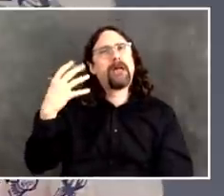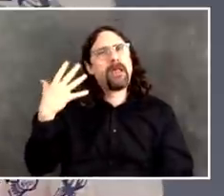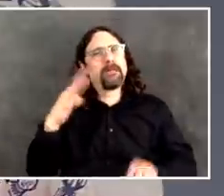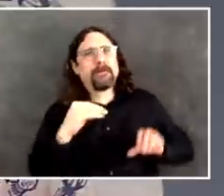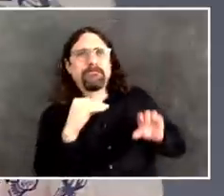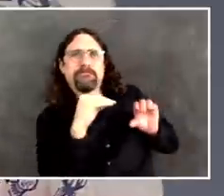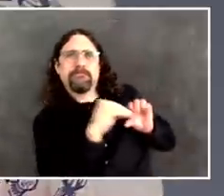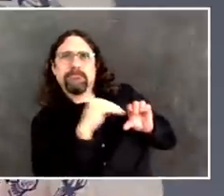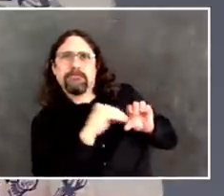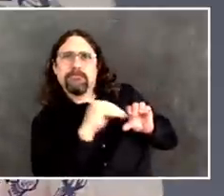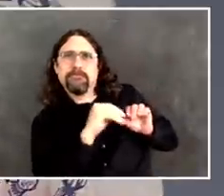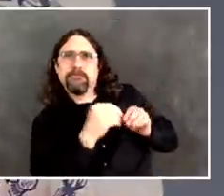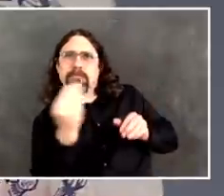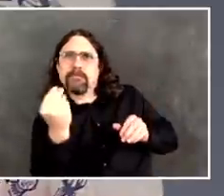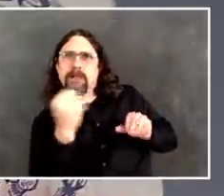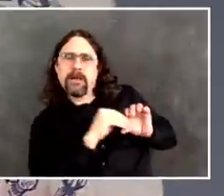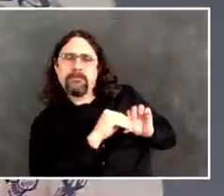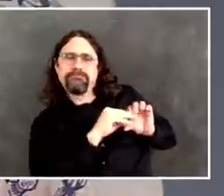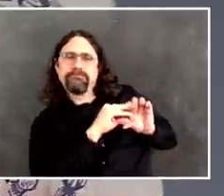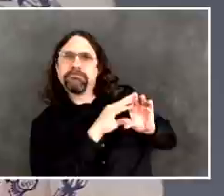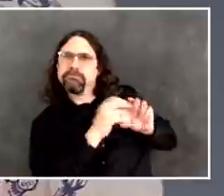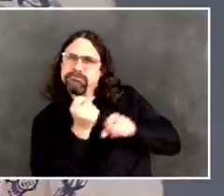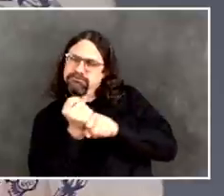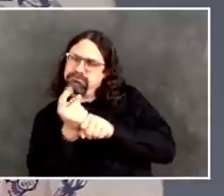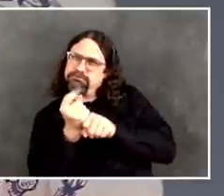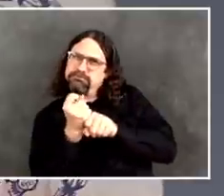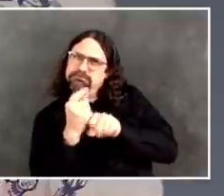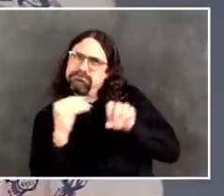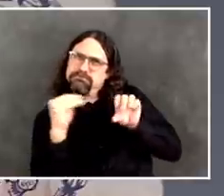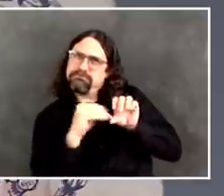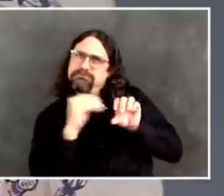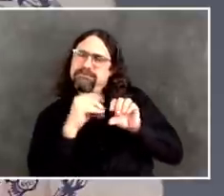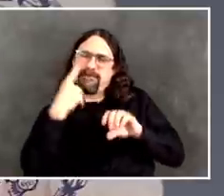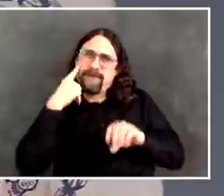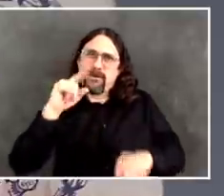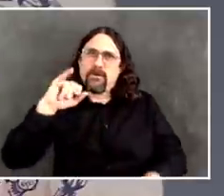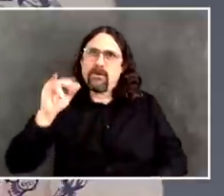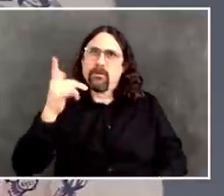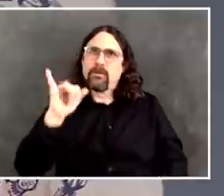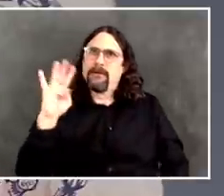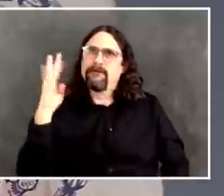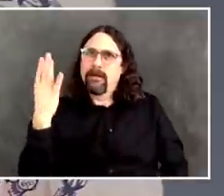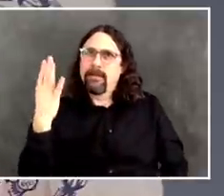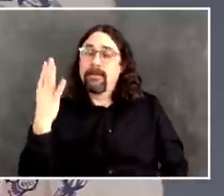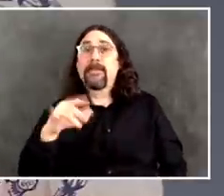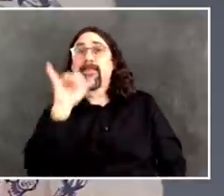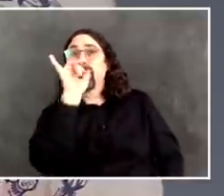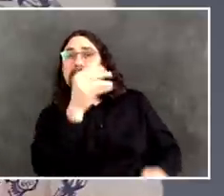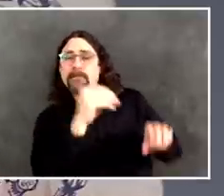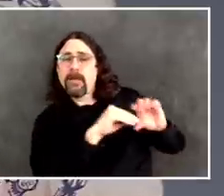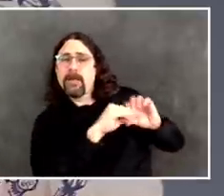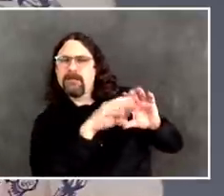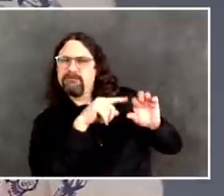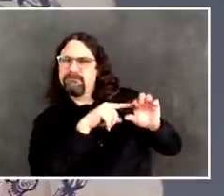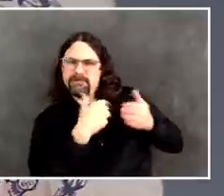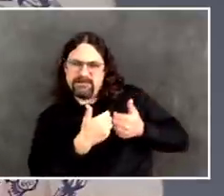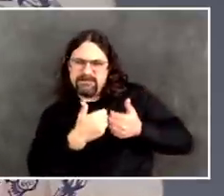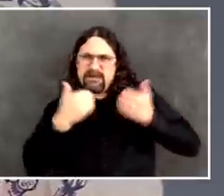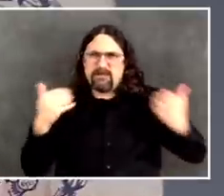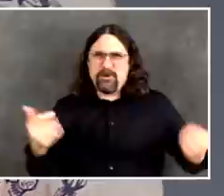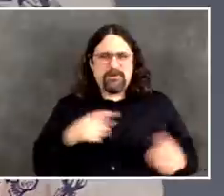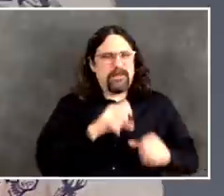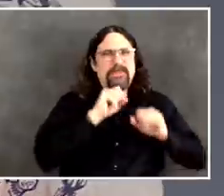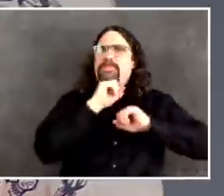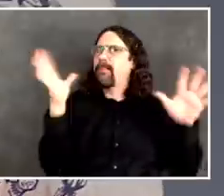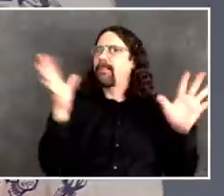I clearly want to make sure their workers get all the support possible. But let's face it, that goes beyond the question of Macy's that goes back to the federal